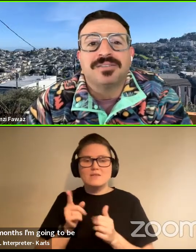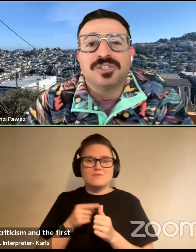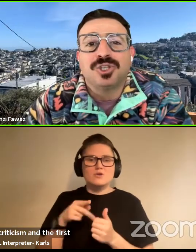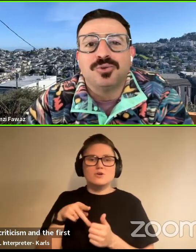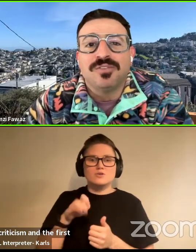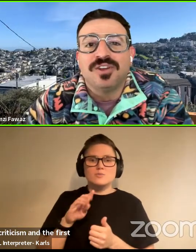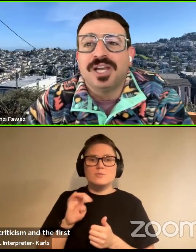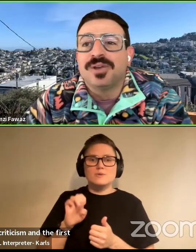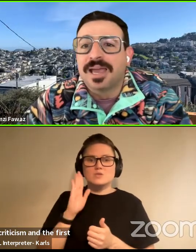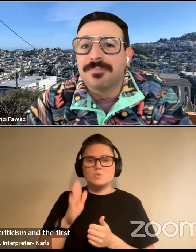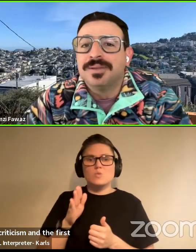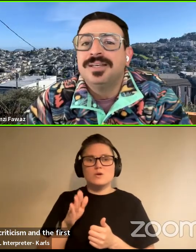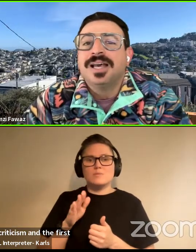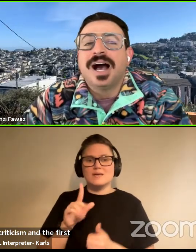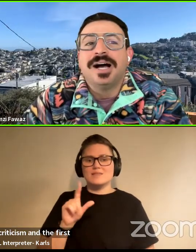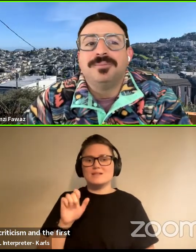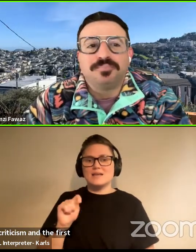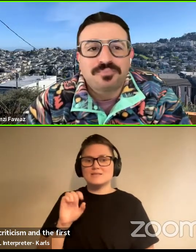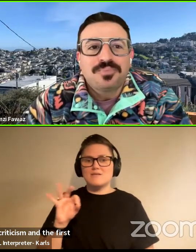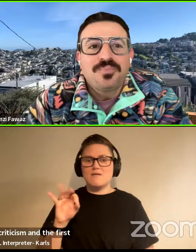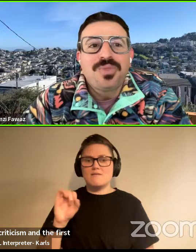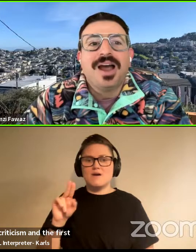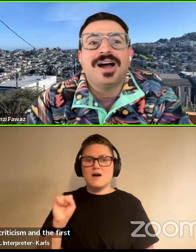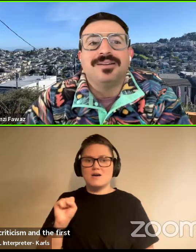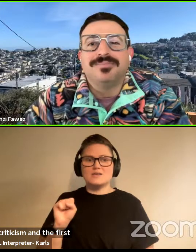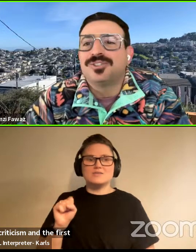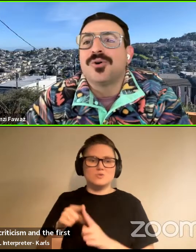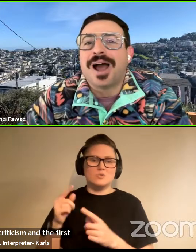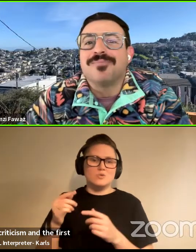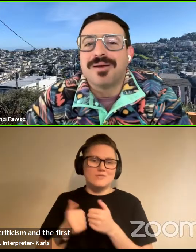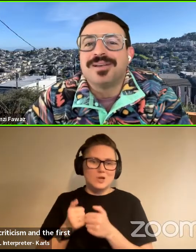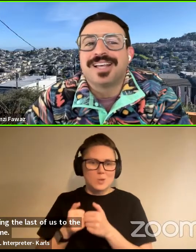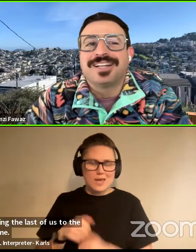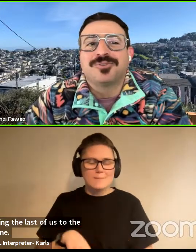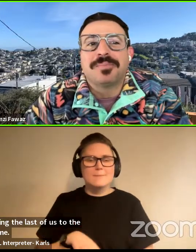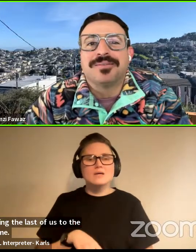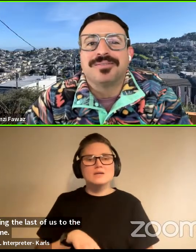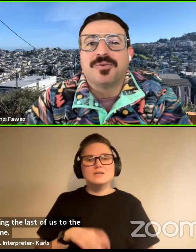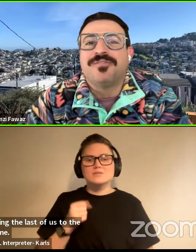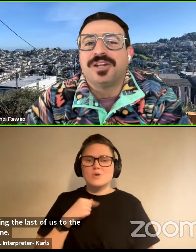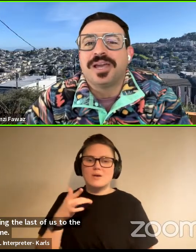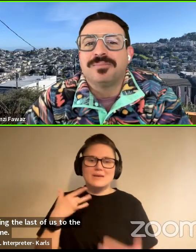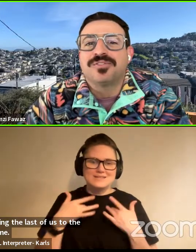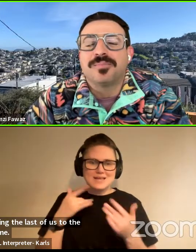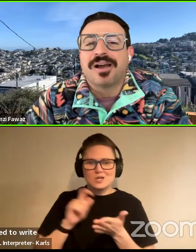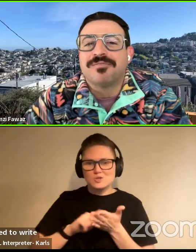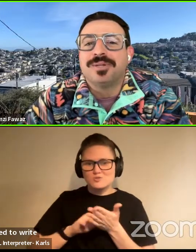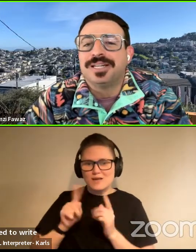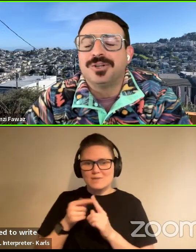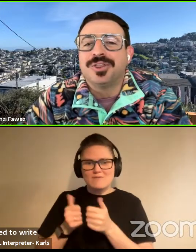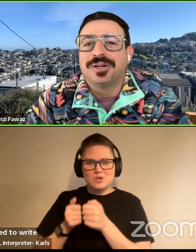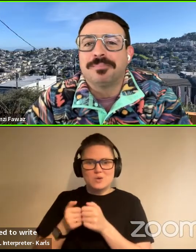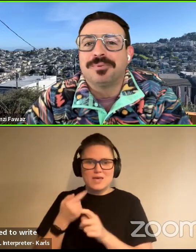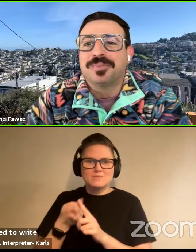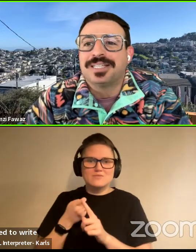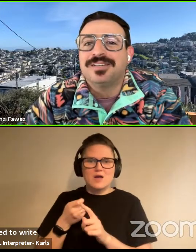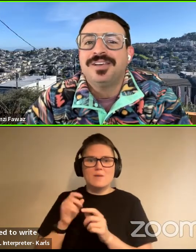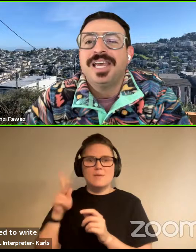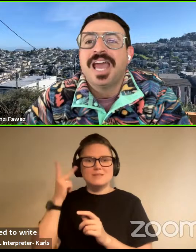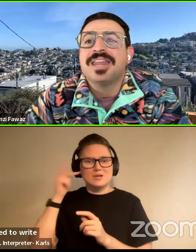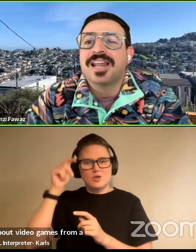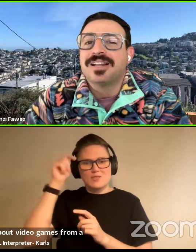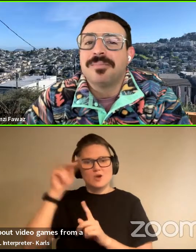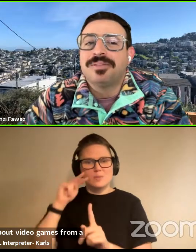playing the last of us to the video game. Um, so I I'm excited to write about video games from a kind of political theory